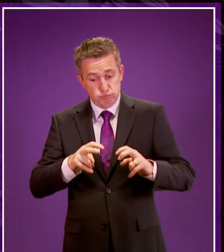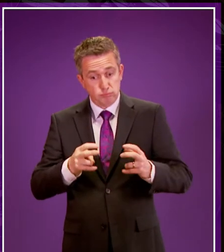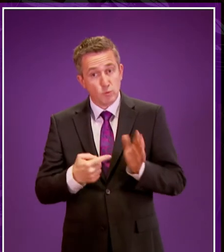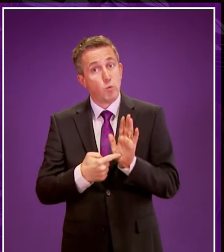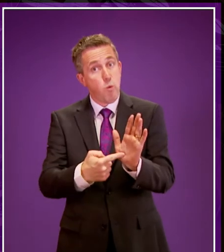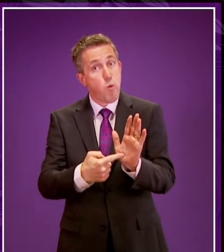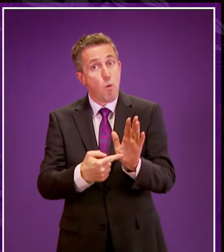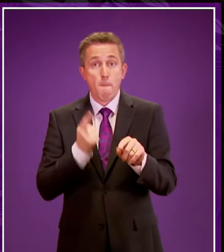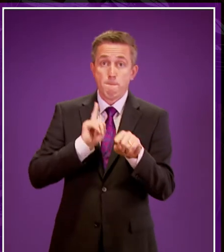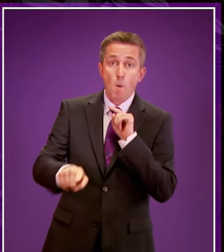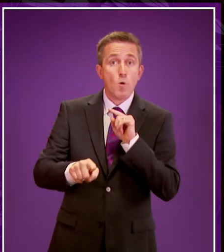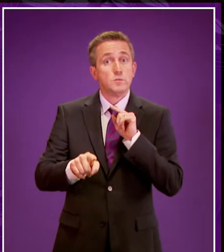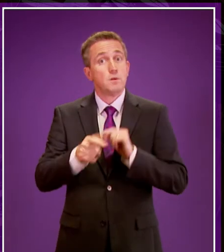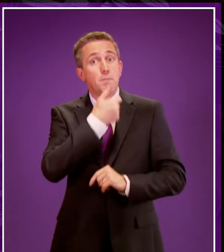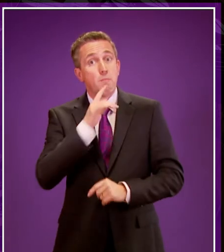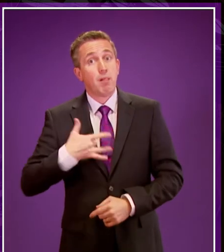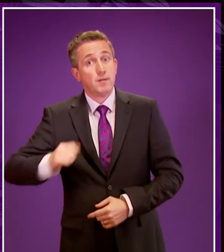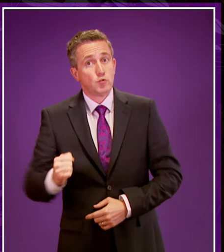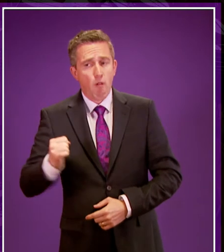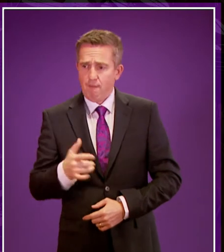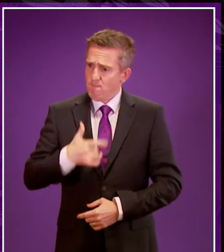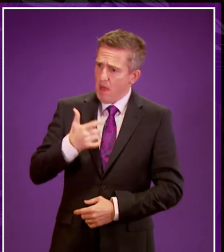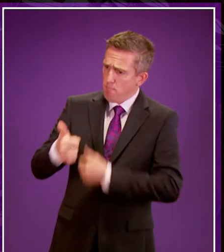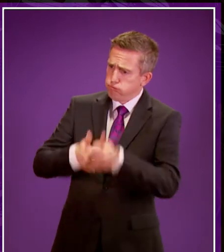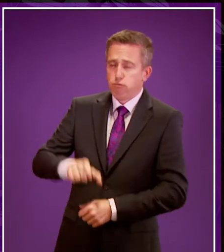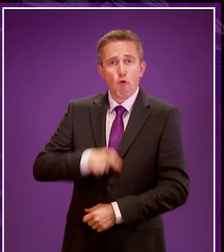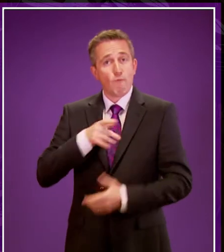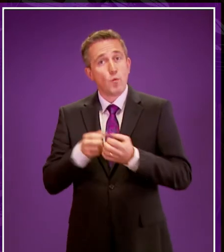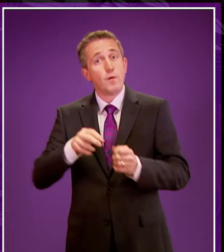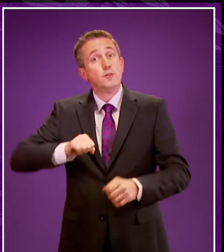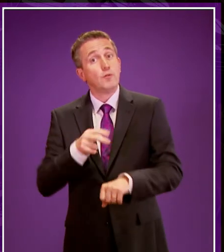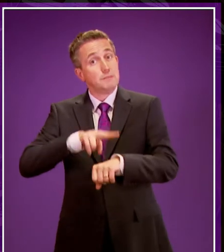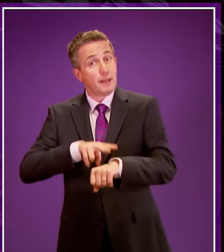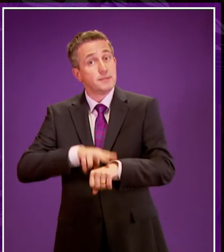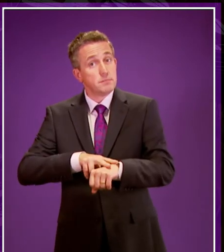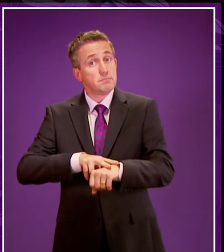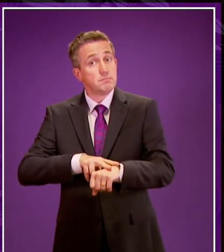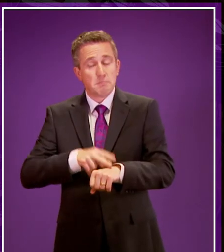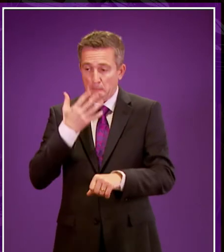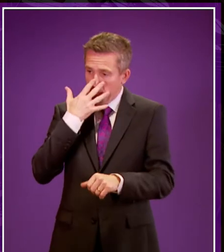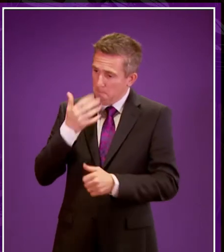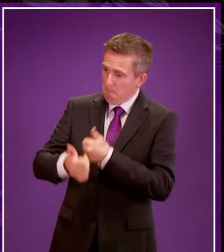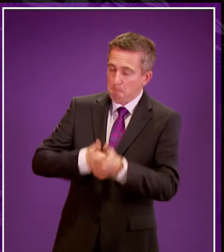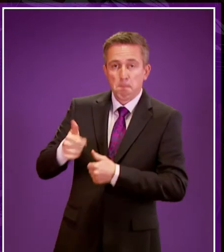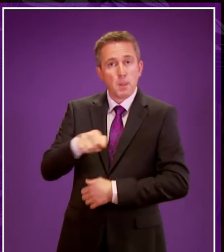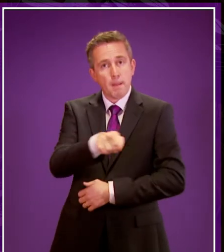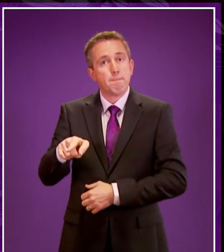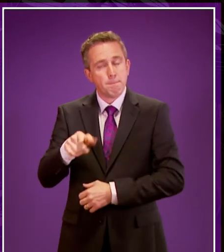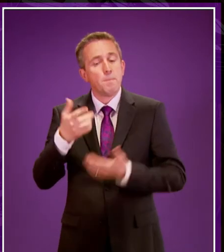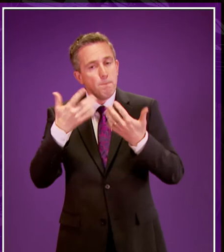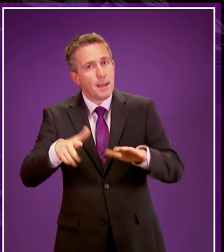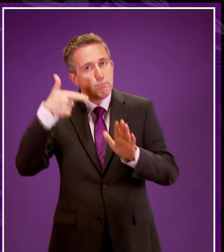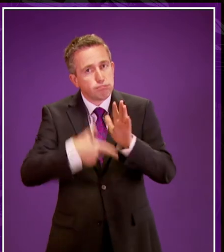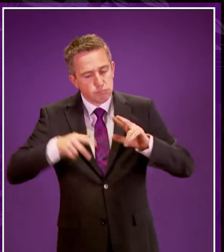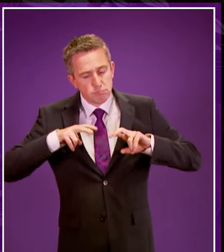which found that the majority of adults had confidence in the police force in Scotland. Additional developmental analysis